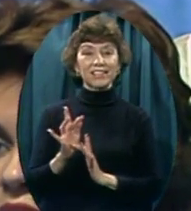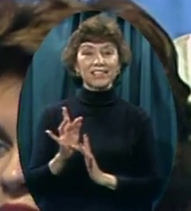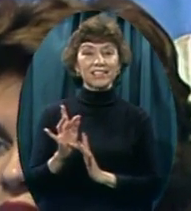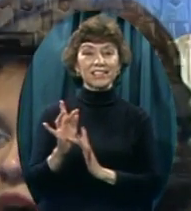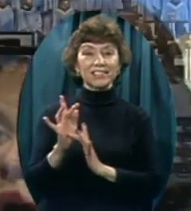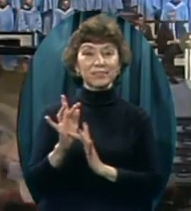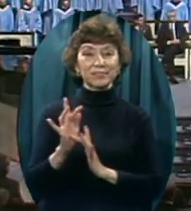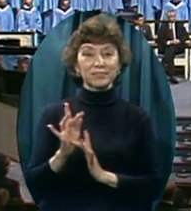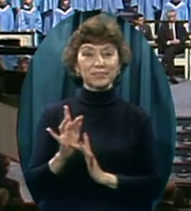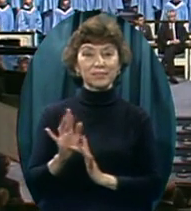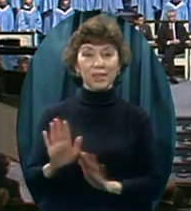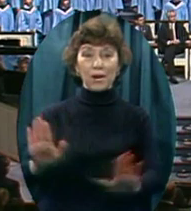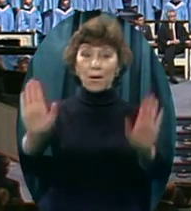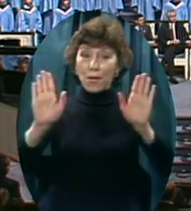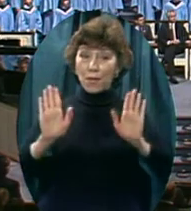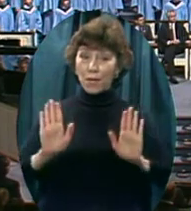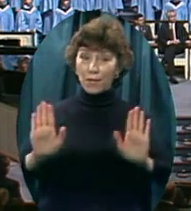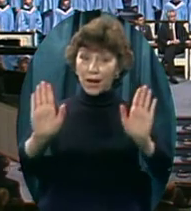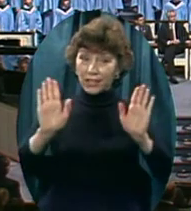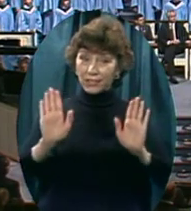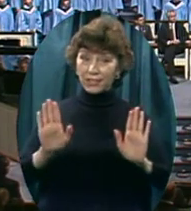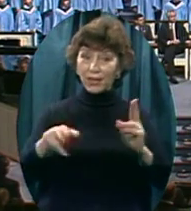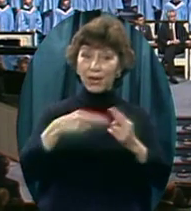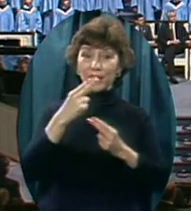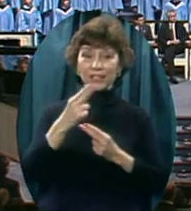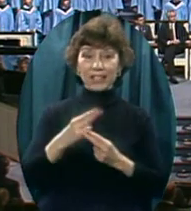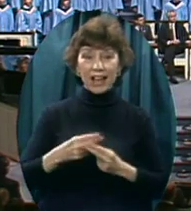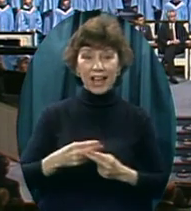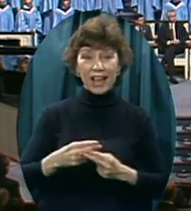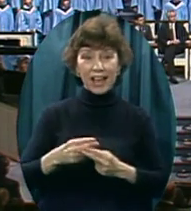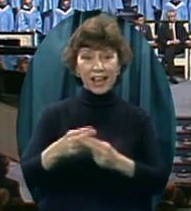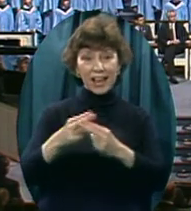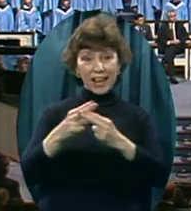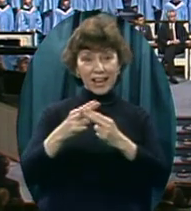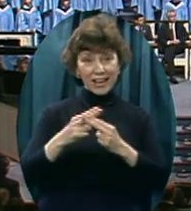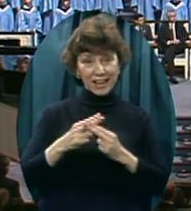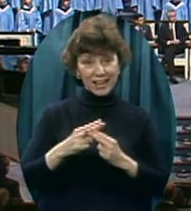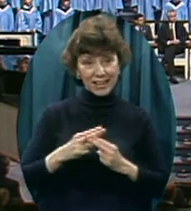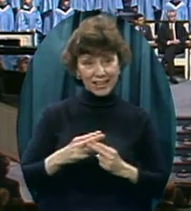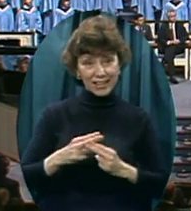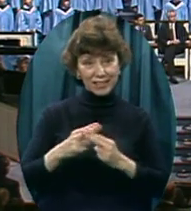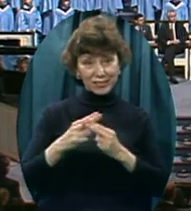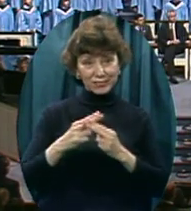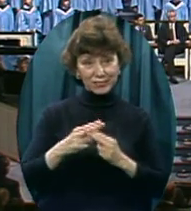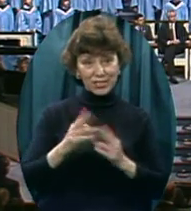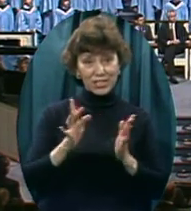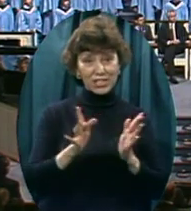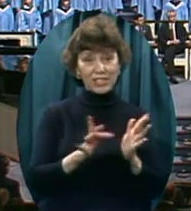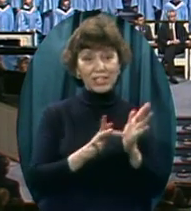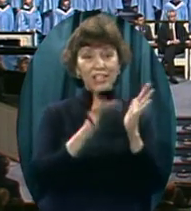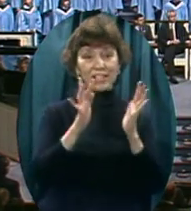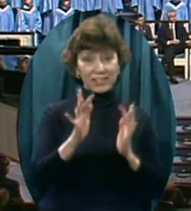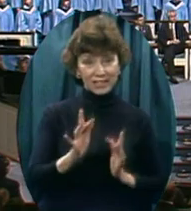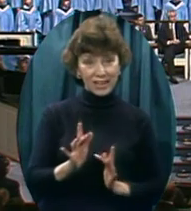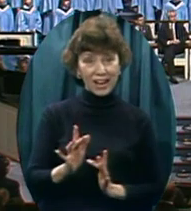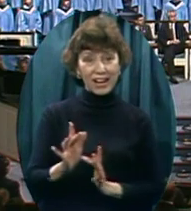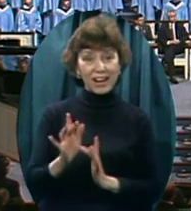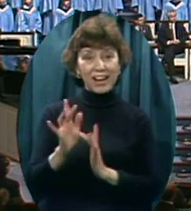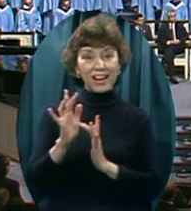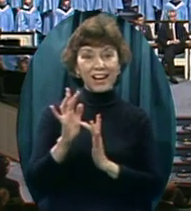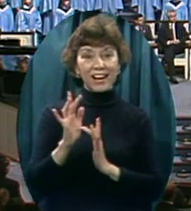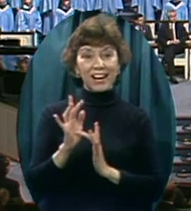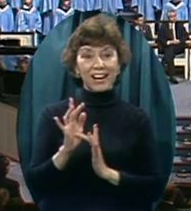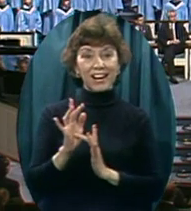Jesus, wonderful name, Jesus,